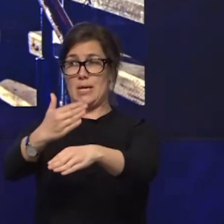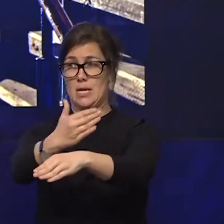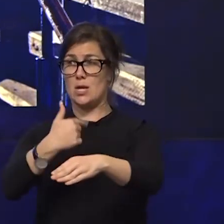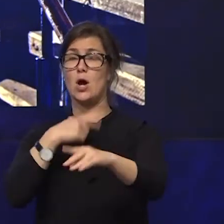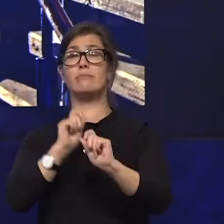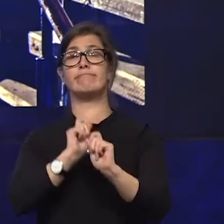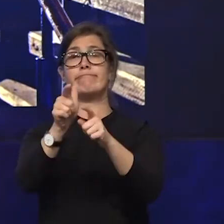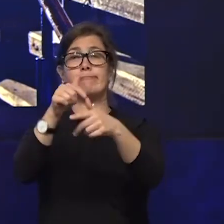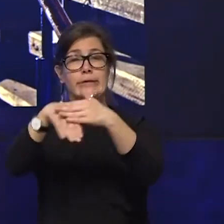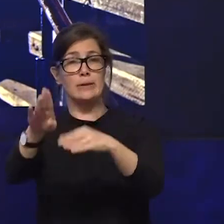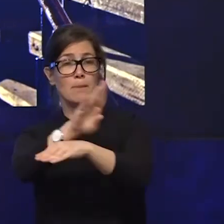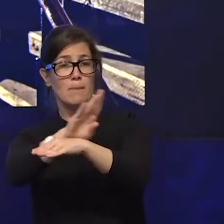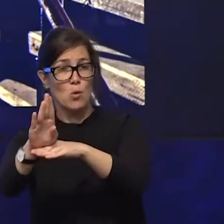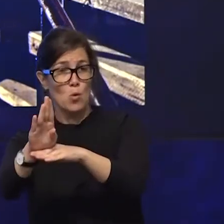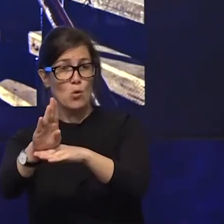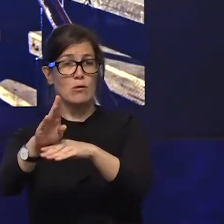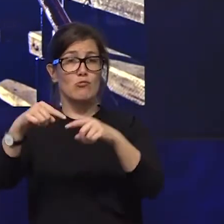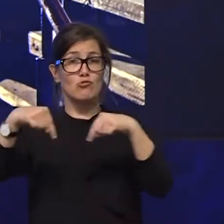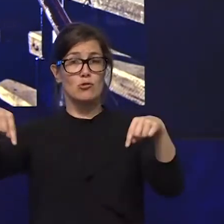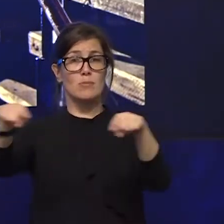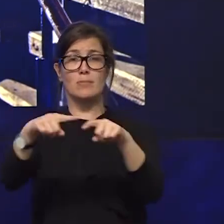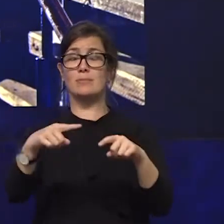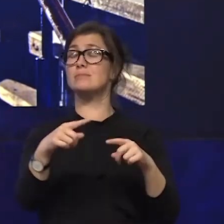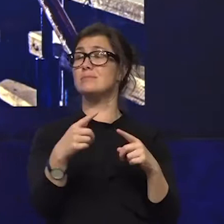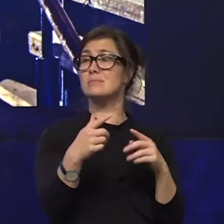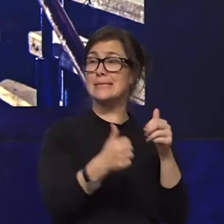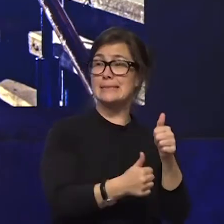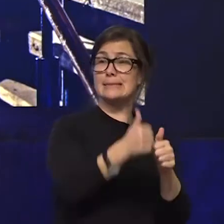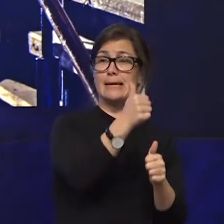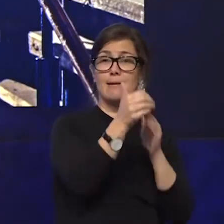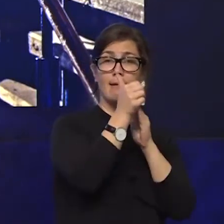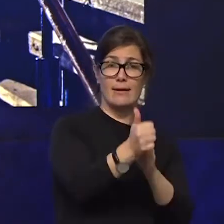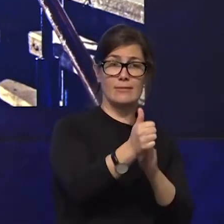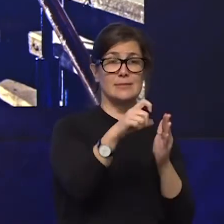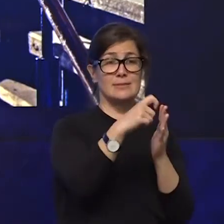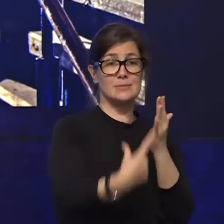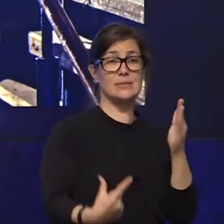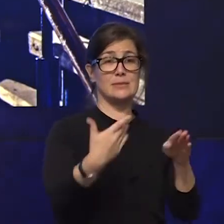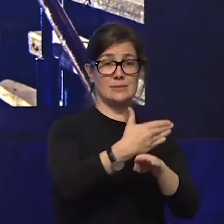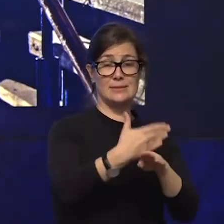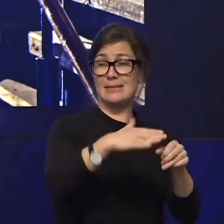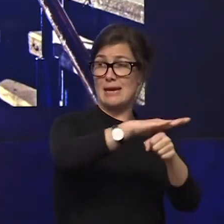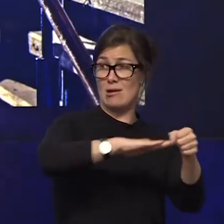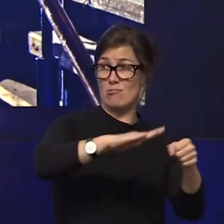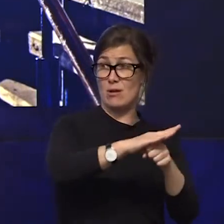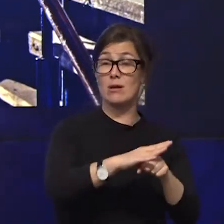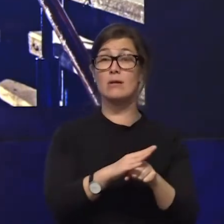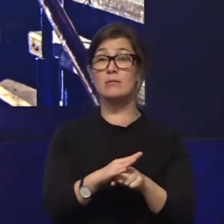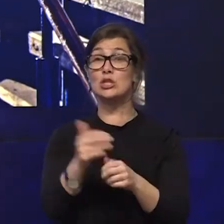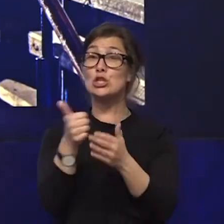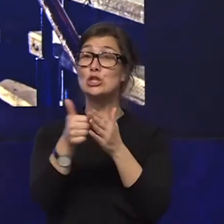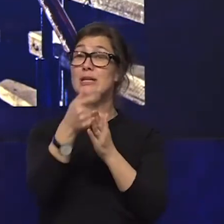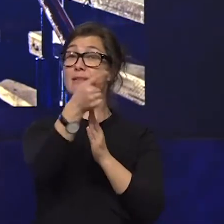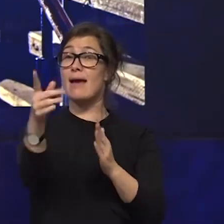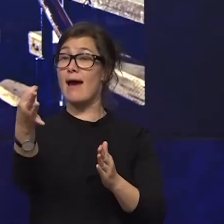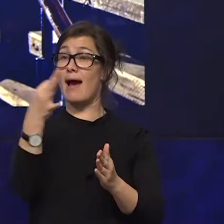board rooms as a senior leader in the disability employment services sector and quite often the most common question i